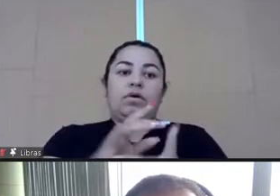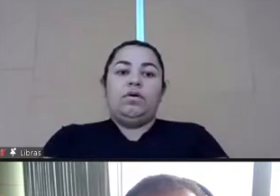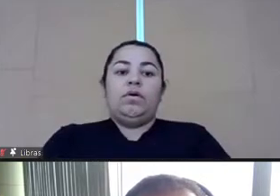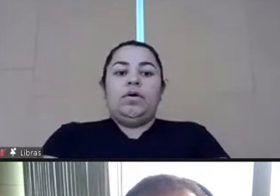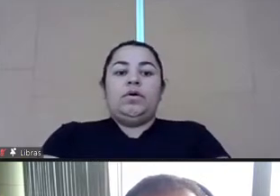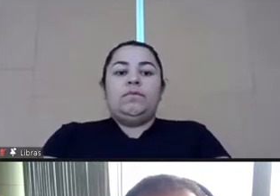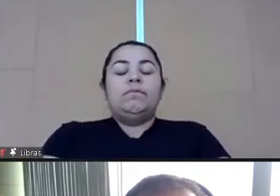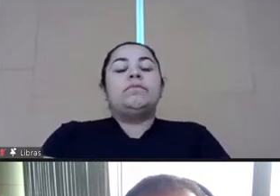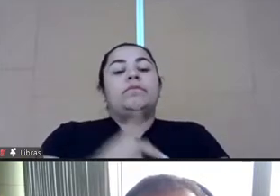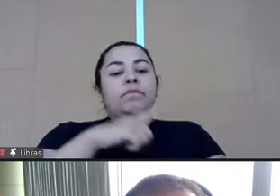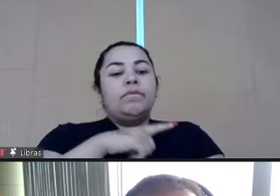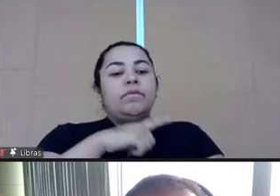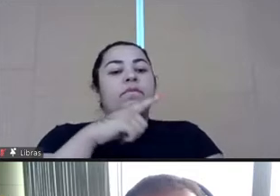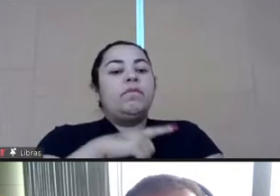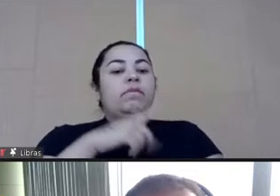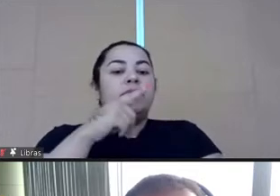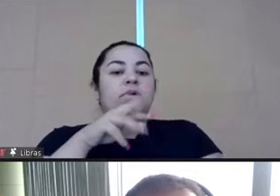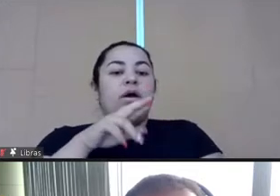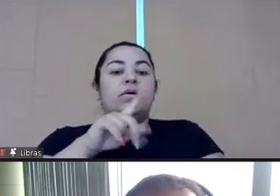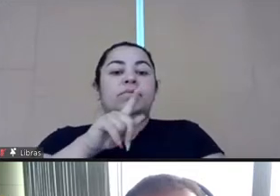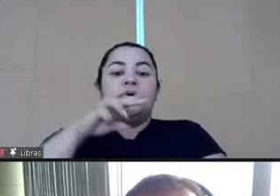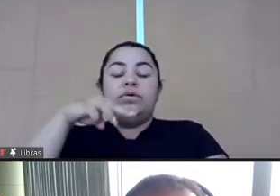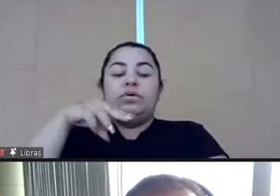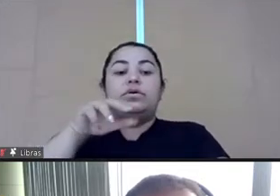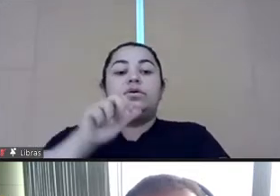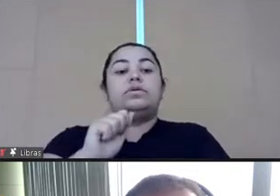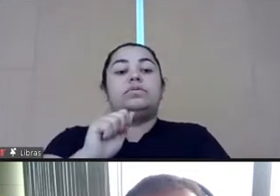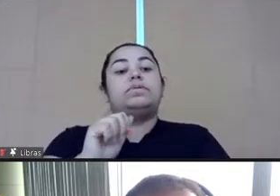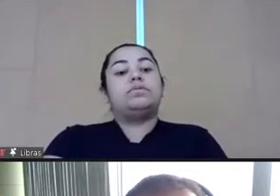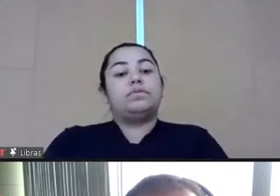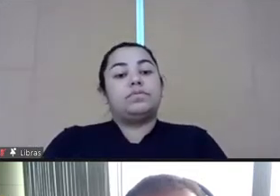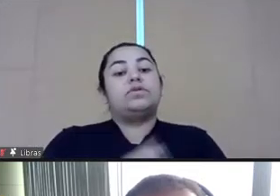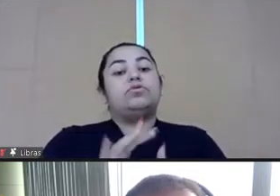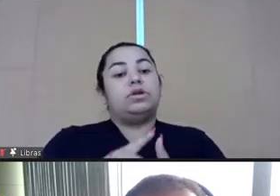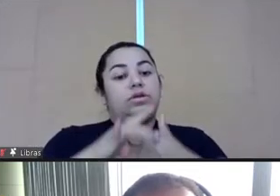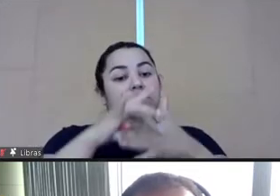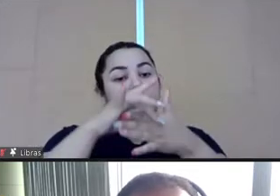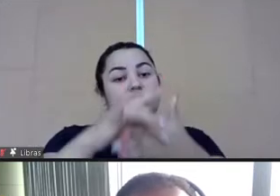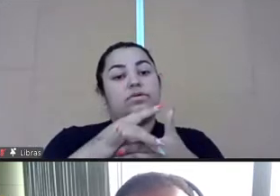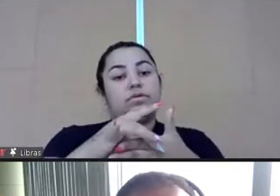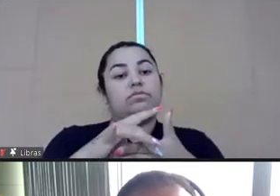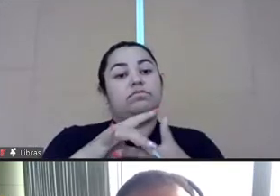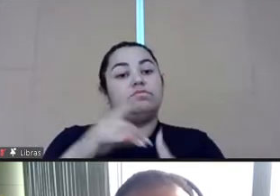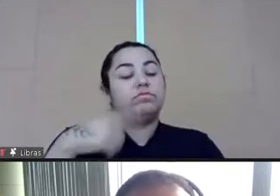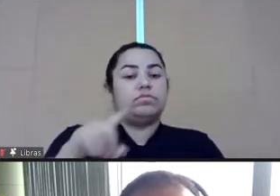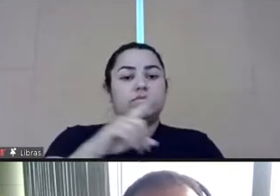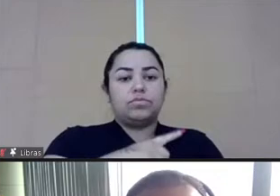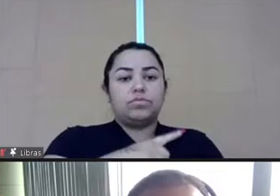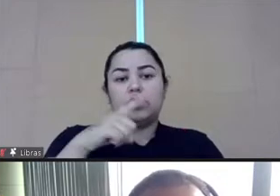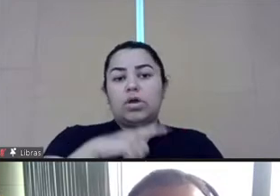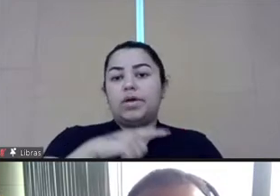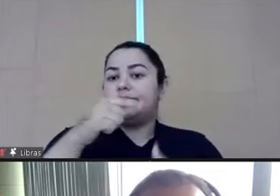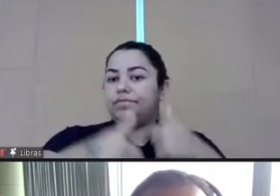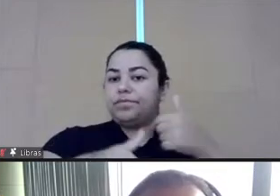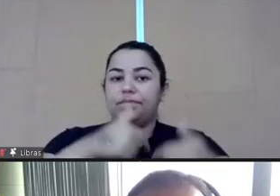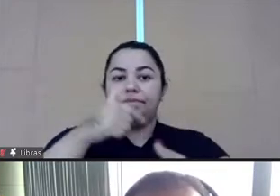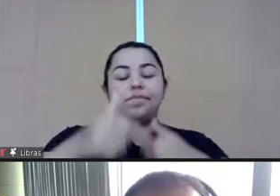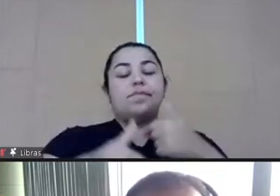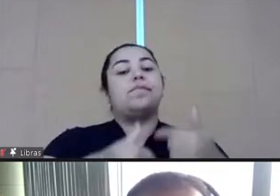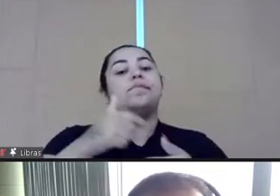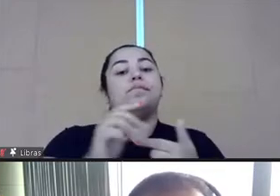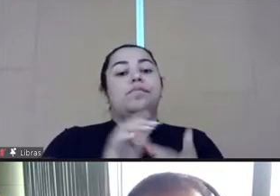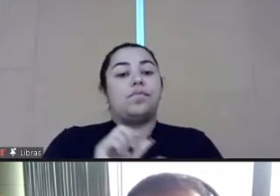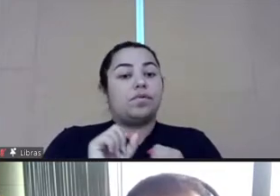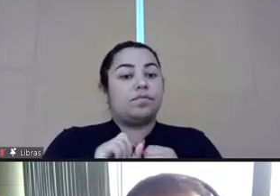leadership. We have the program Leadership Now. We have a program about the trends in leadership.